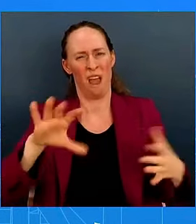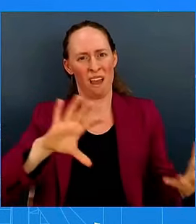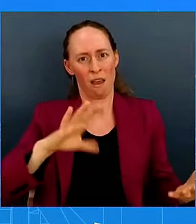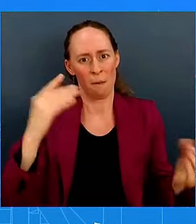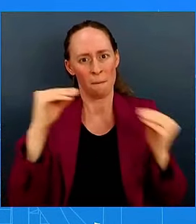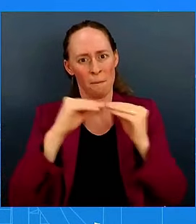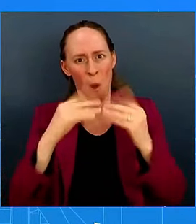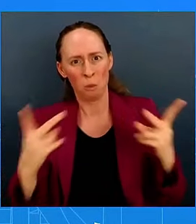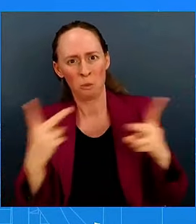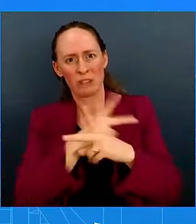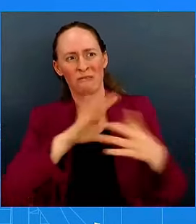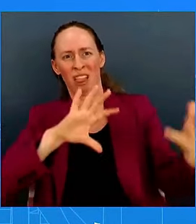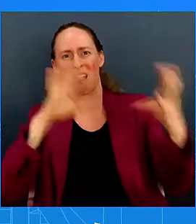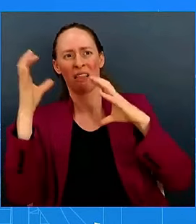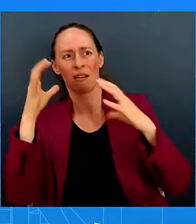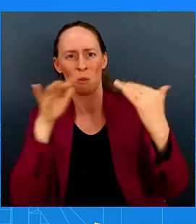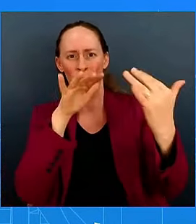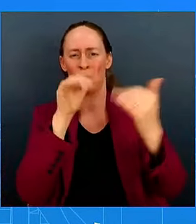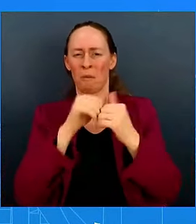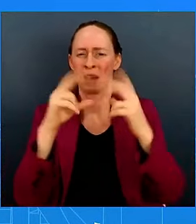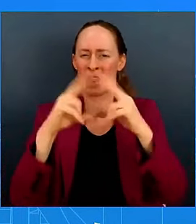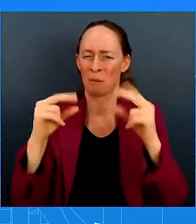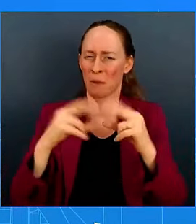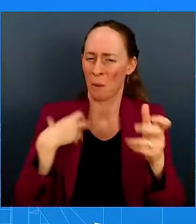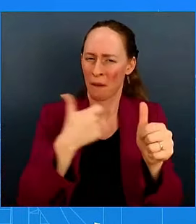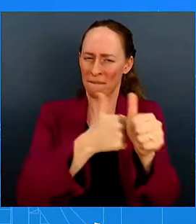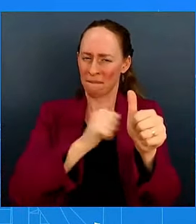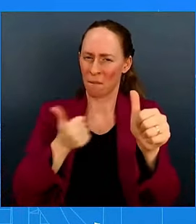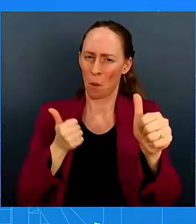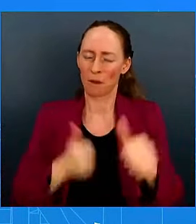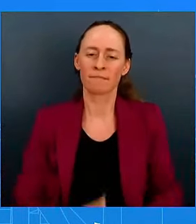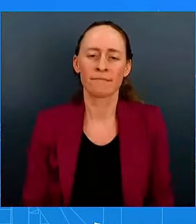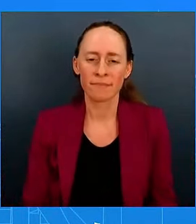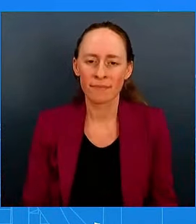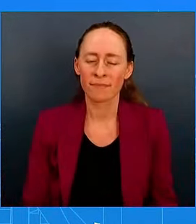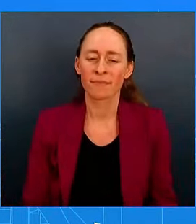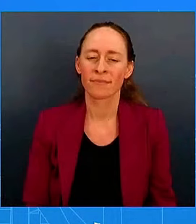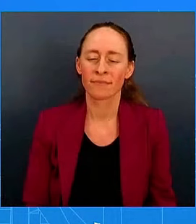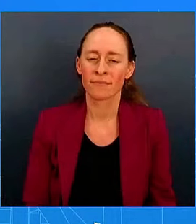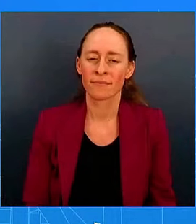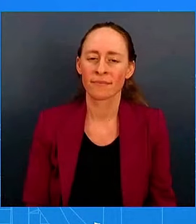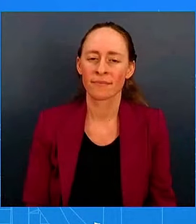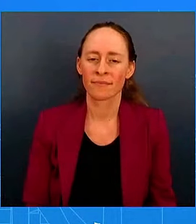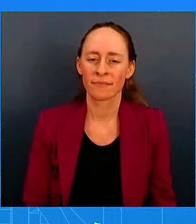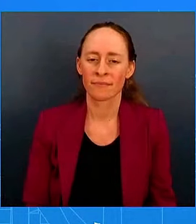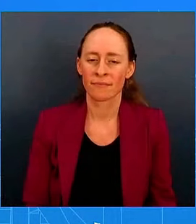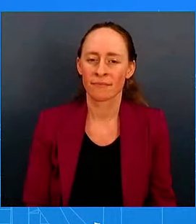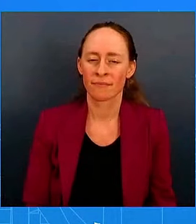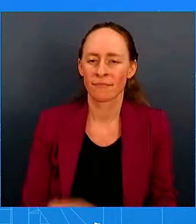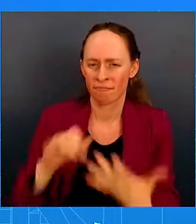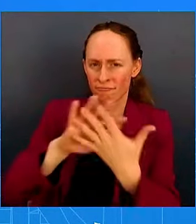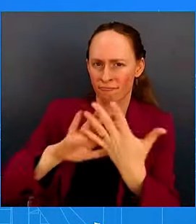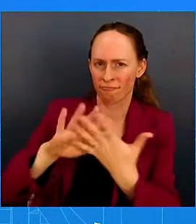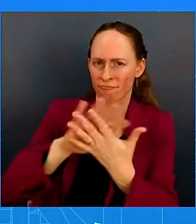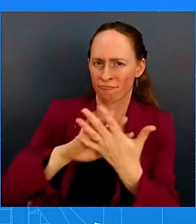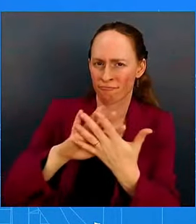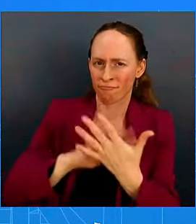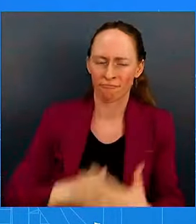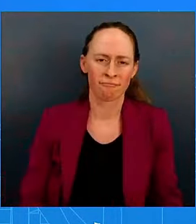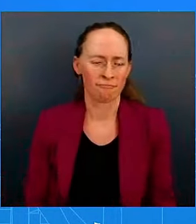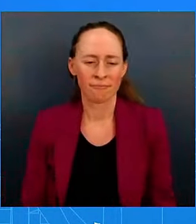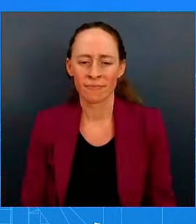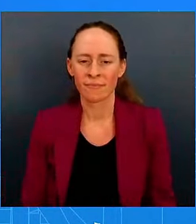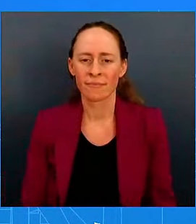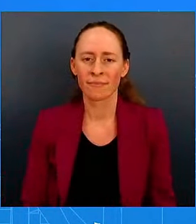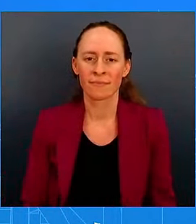Thank you. Given the rhetoric and the attacks in the last few days, it seems like a full-out conflict is inevitable at this point. Do you agree with that